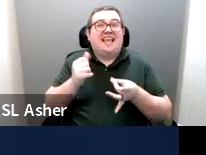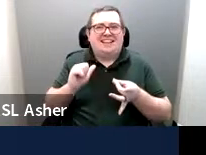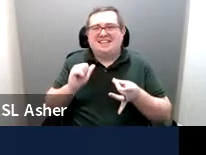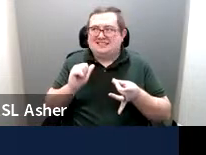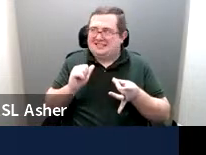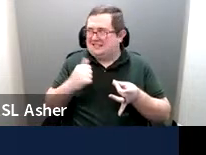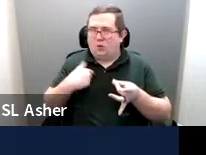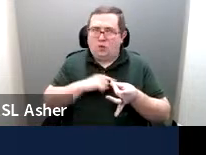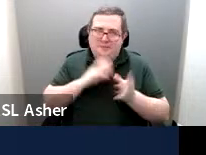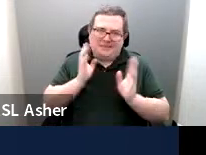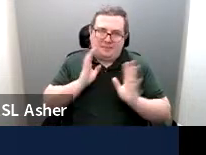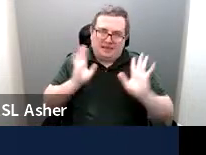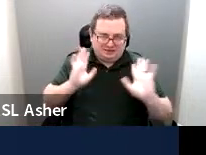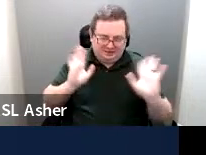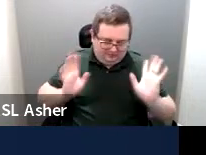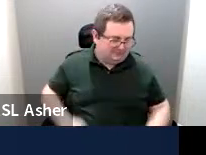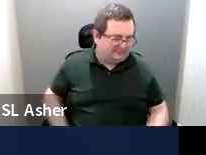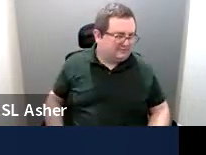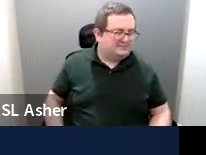So, um,